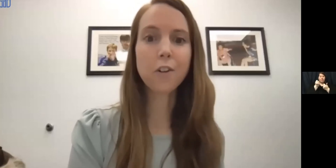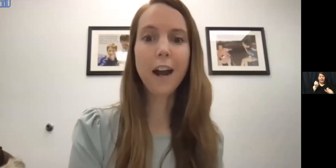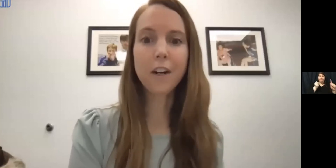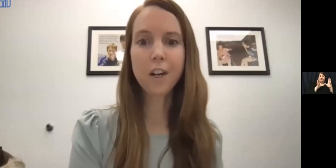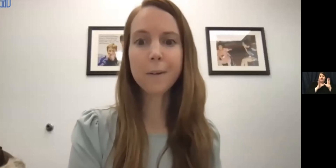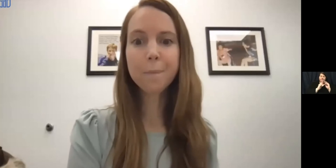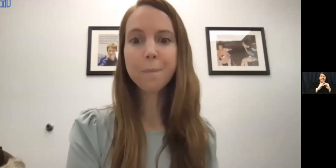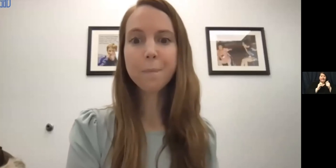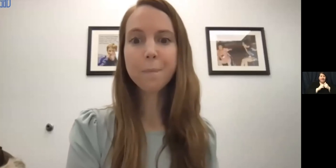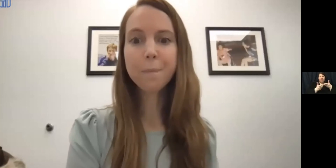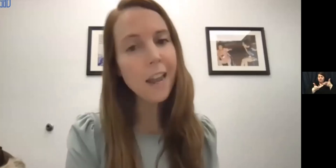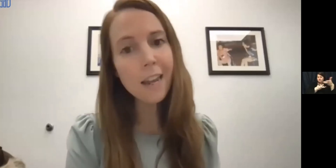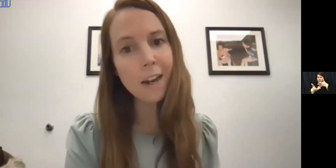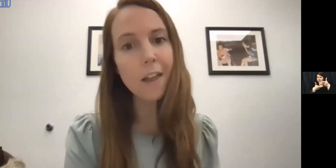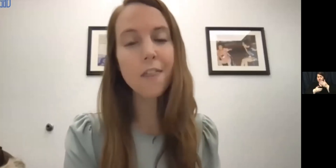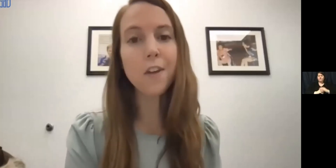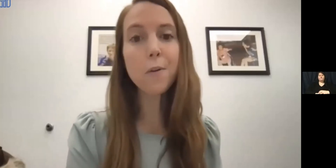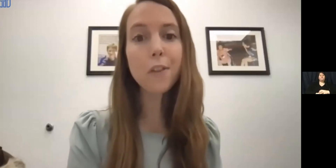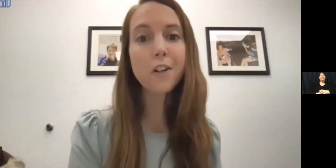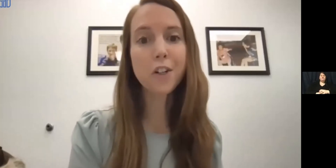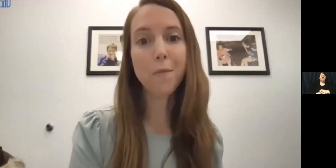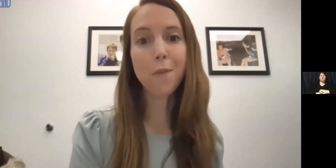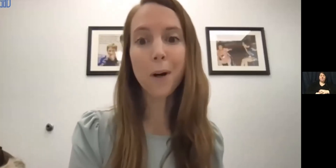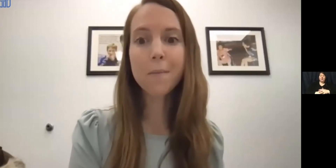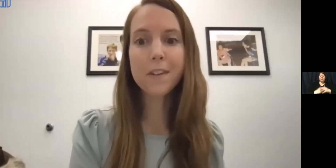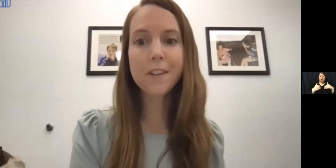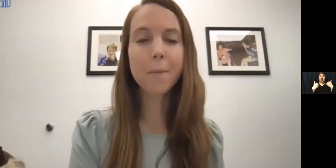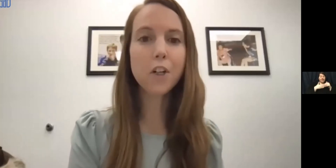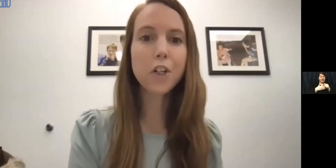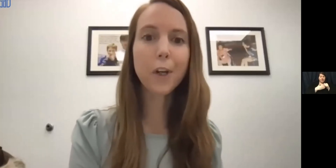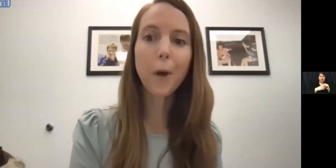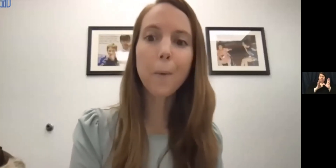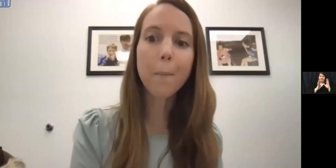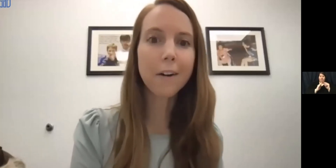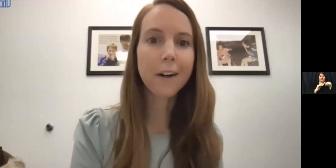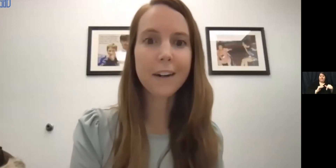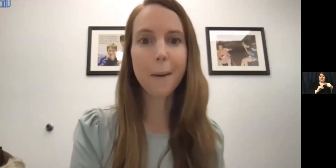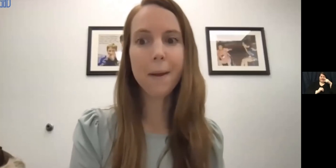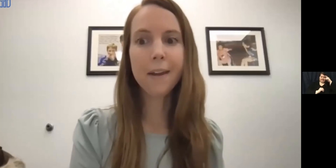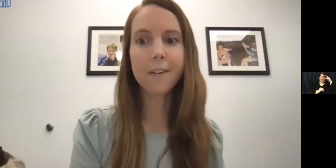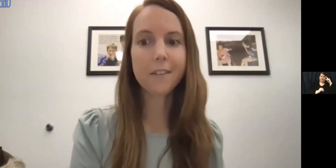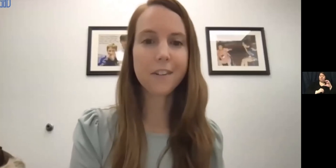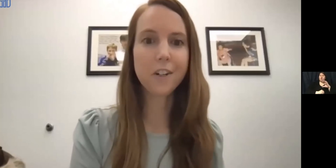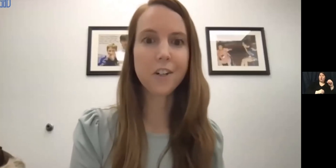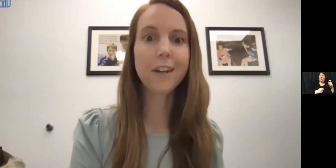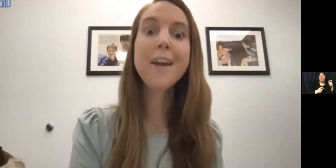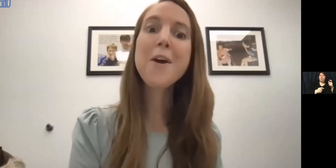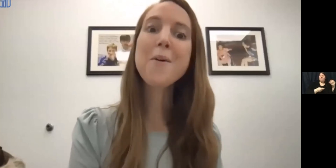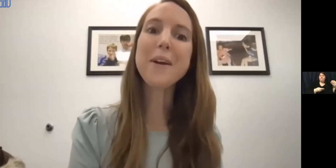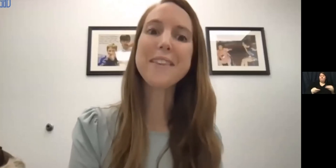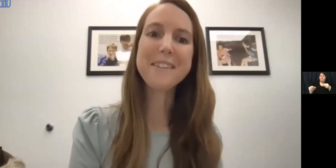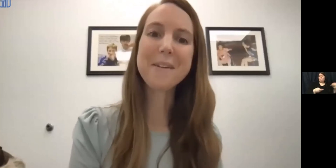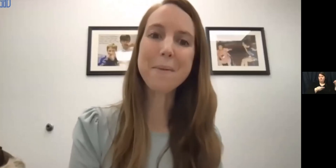every interaction. In the youth leadership forum this summer, she co-moderated a panel discussion